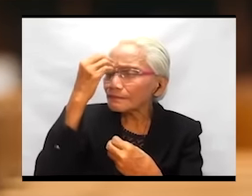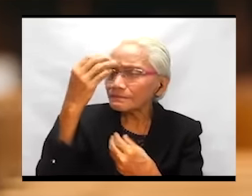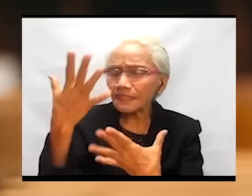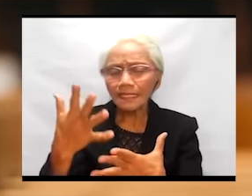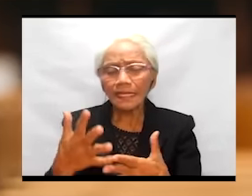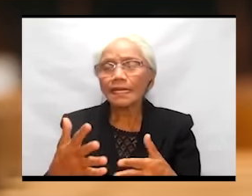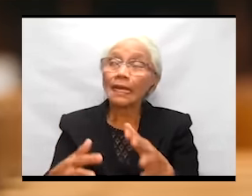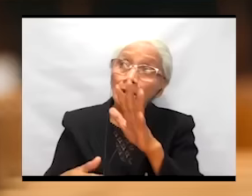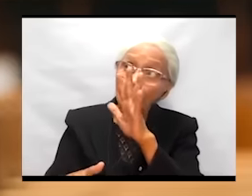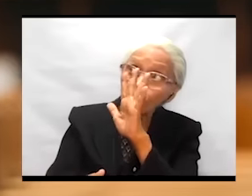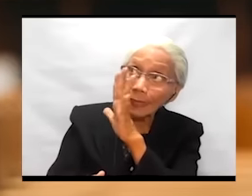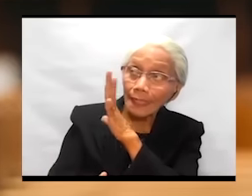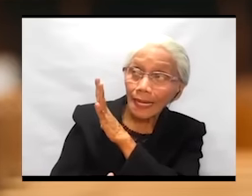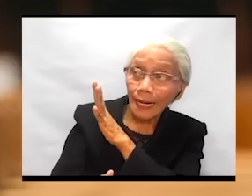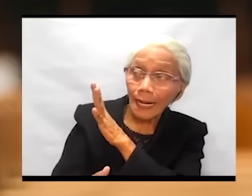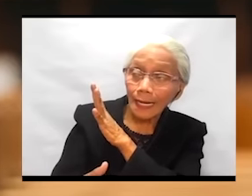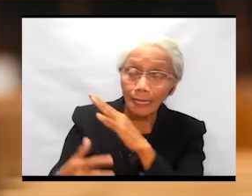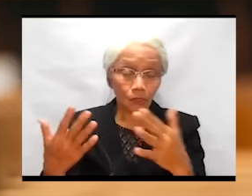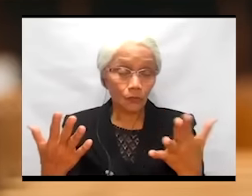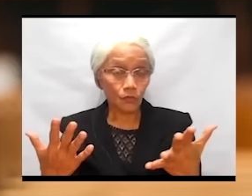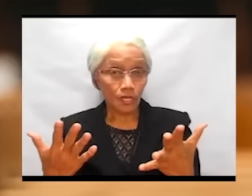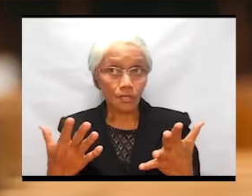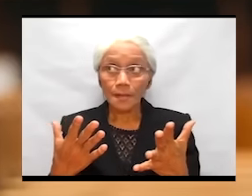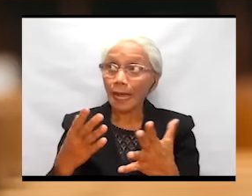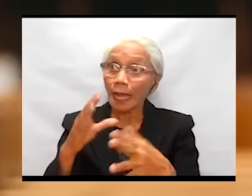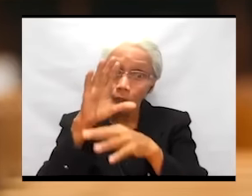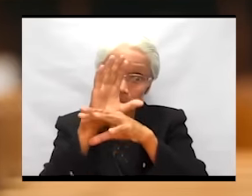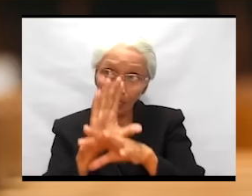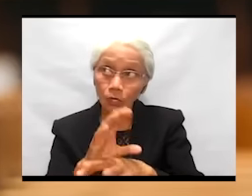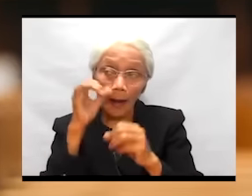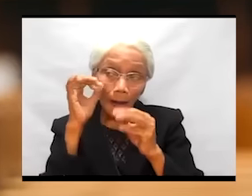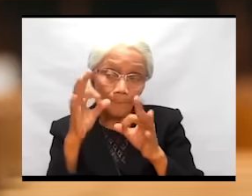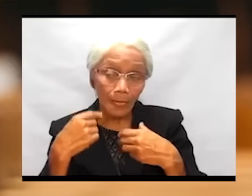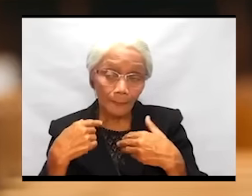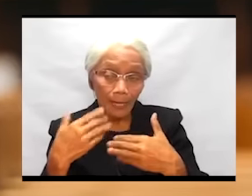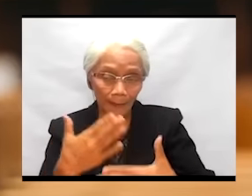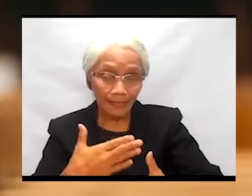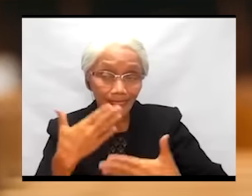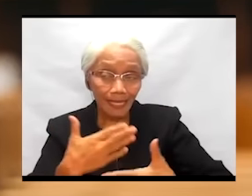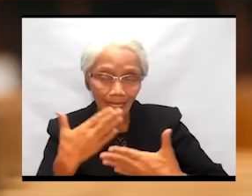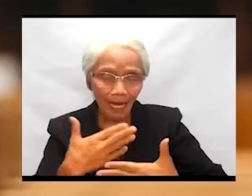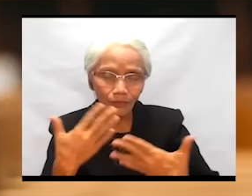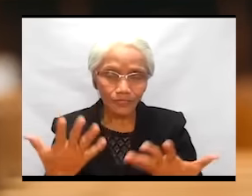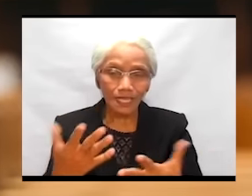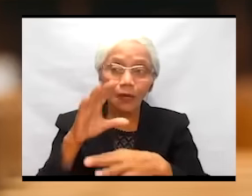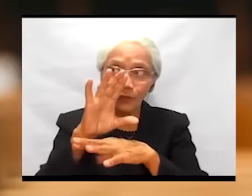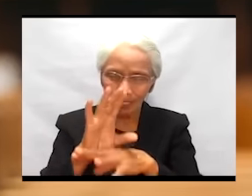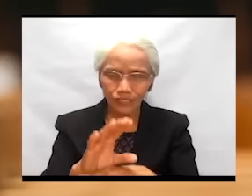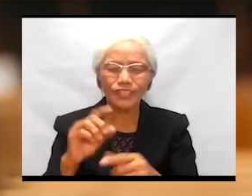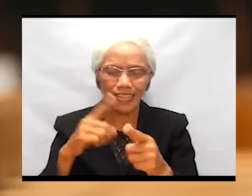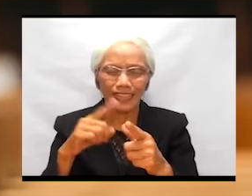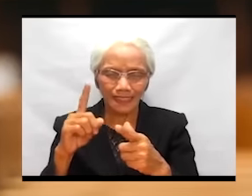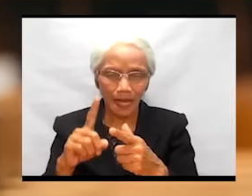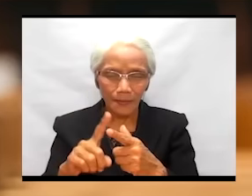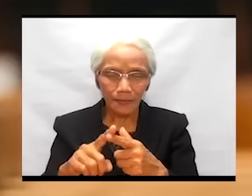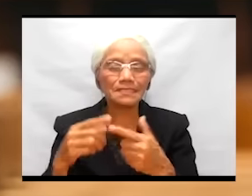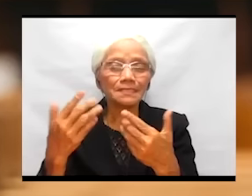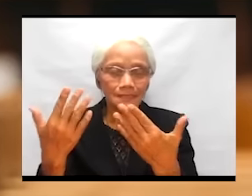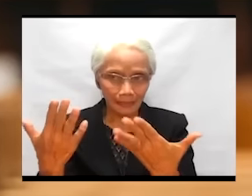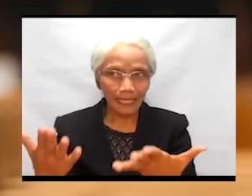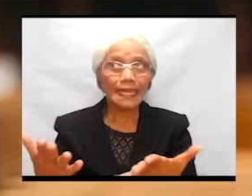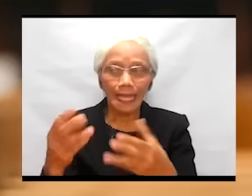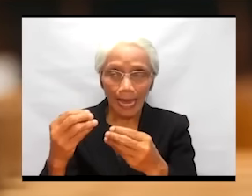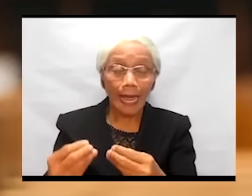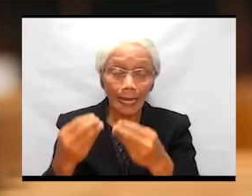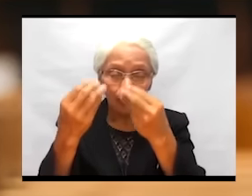Father, oh, ito muna ho, ito yung mga kondisyon, kapag masaya na ako sa kondisyon, then, i